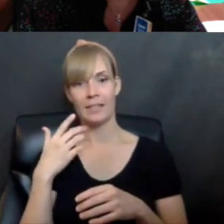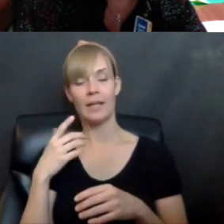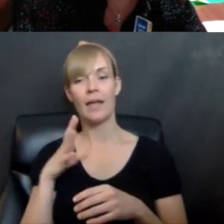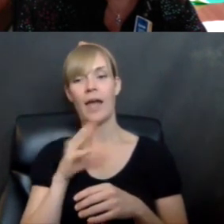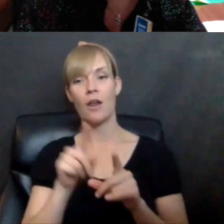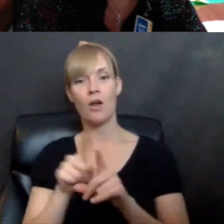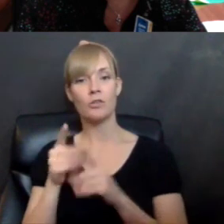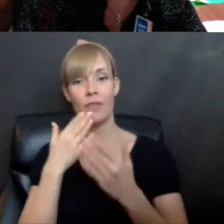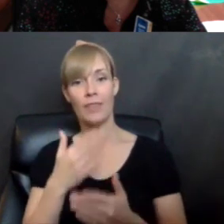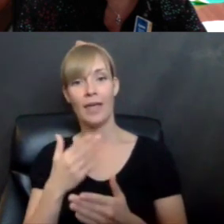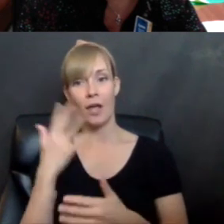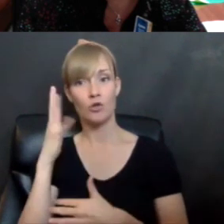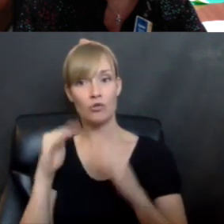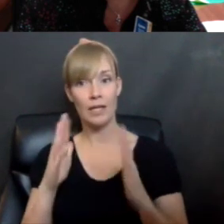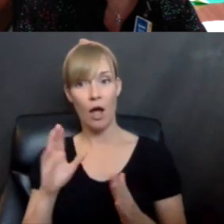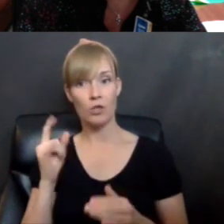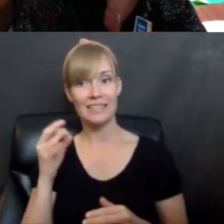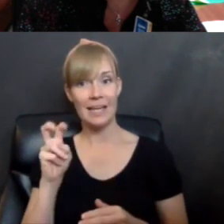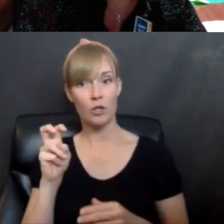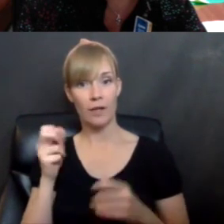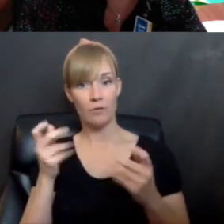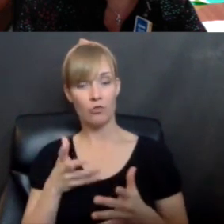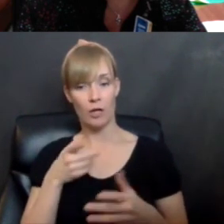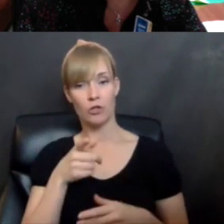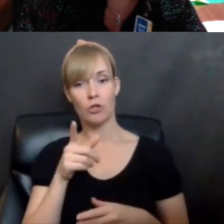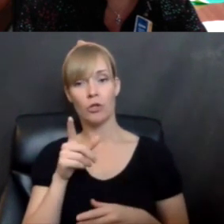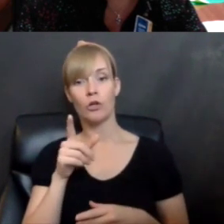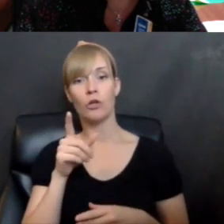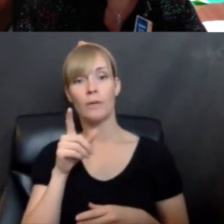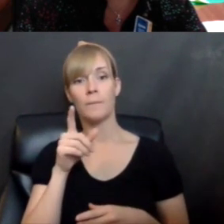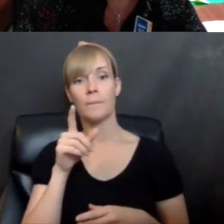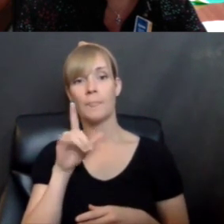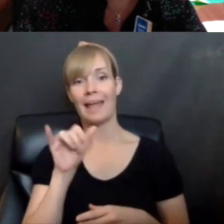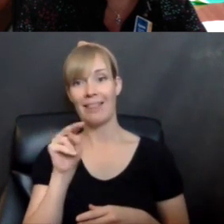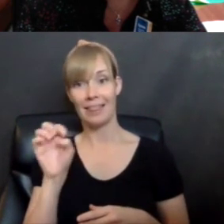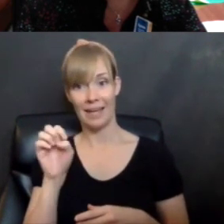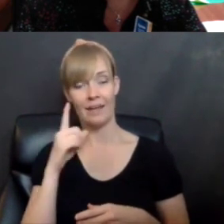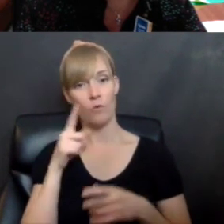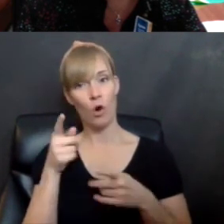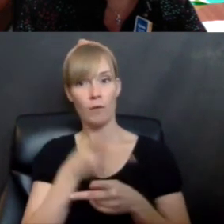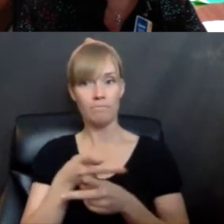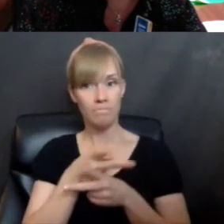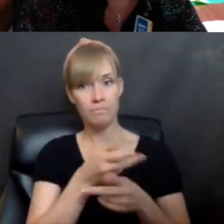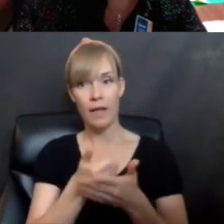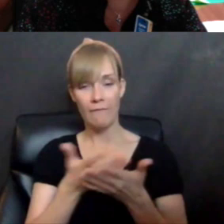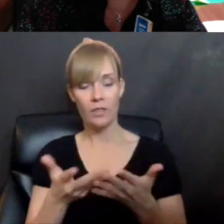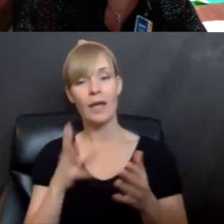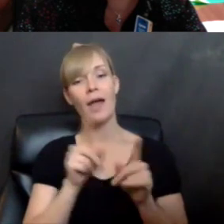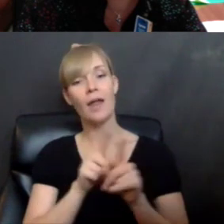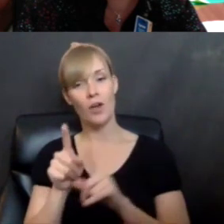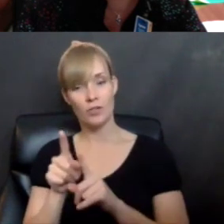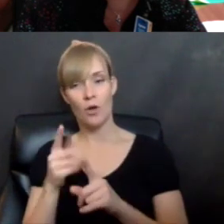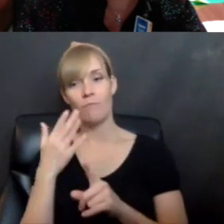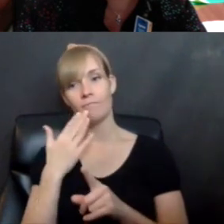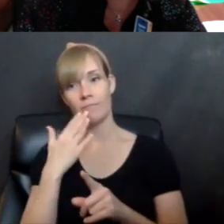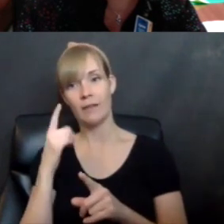thank our Treehouse Executive Director, Ling Goodwin, for handling and arranging everything behind the scenes. And of course, once again, to April